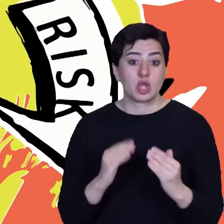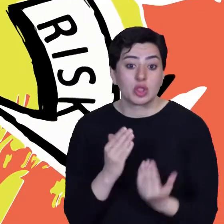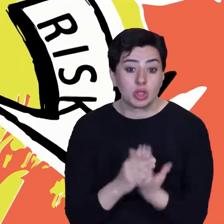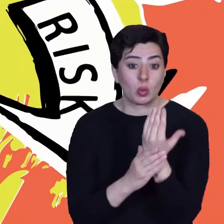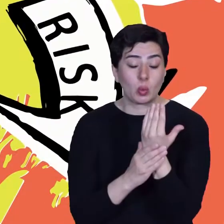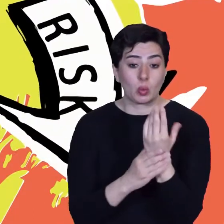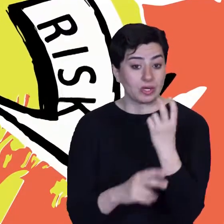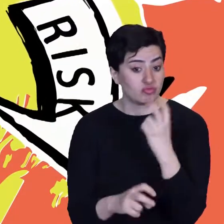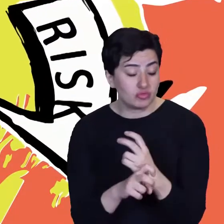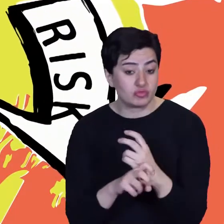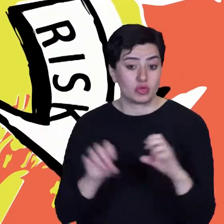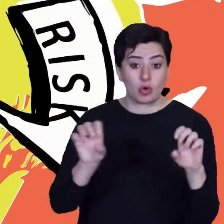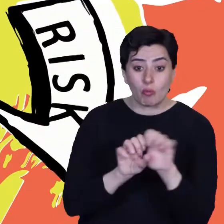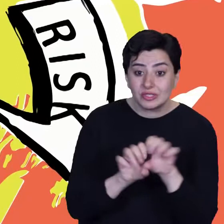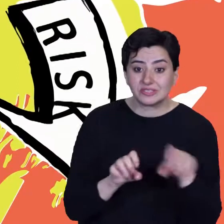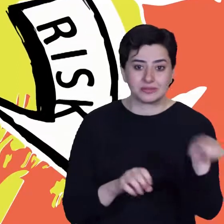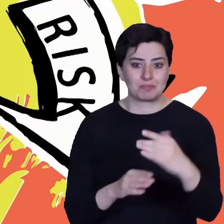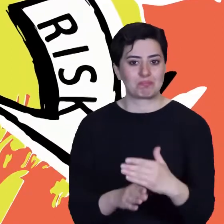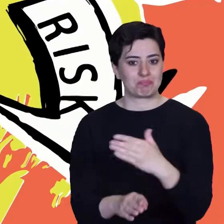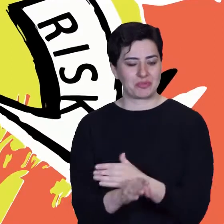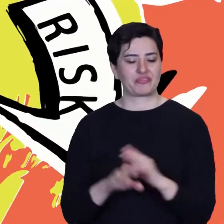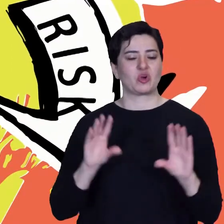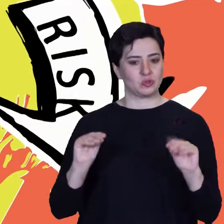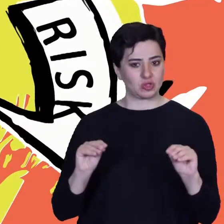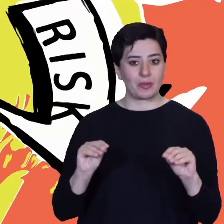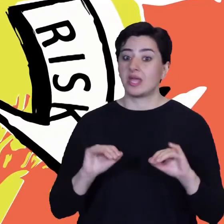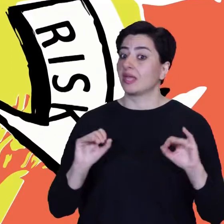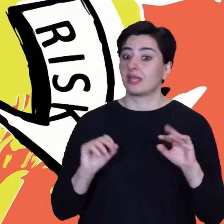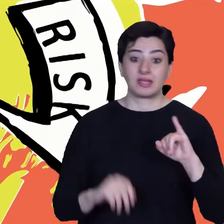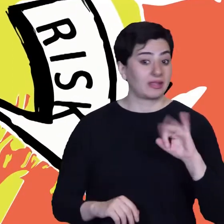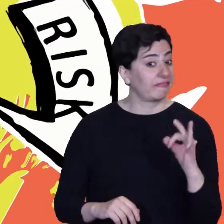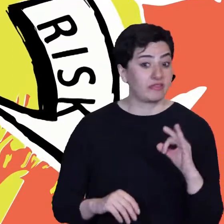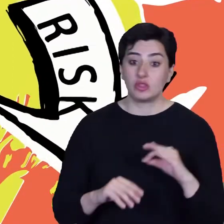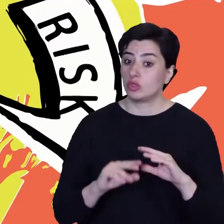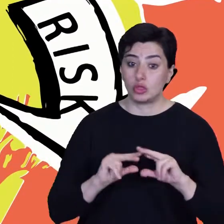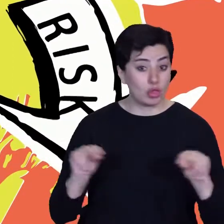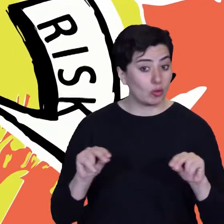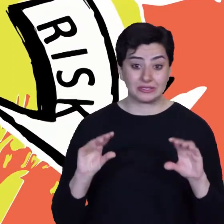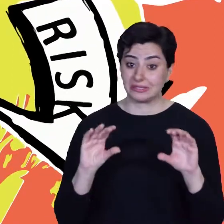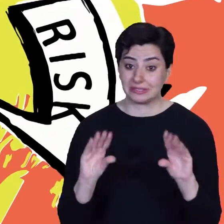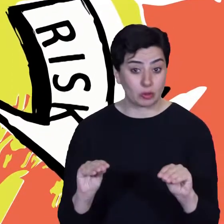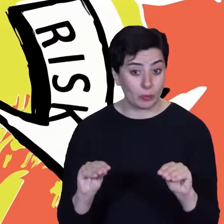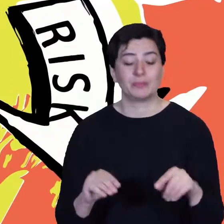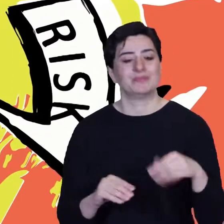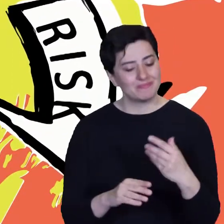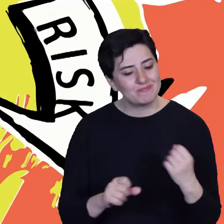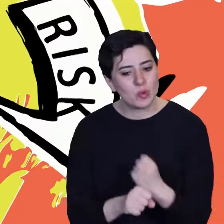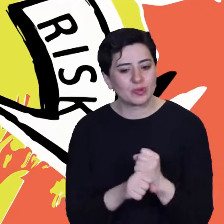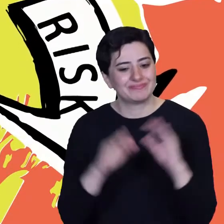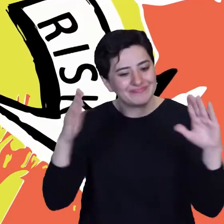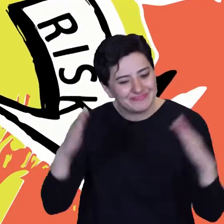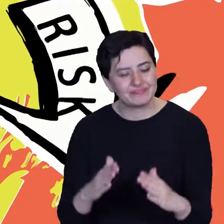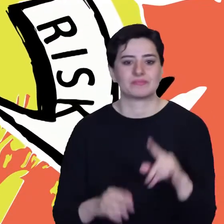and reduce the risk that's already there. Remember, risk is the chance that a hazard will turn into a disaster.